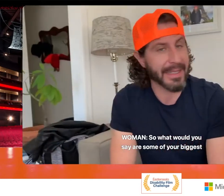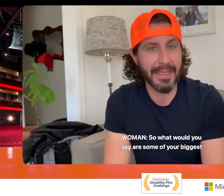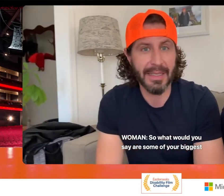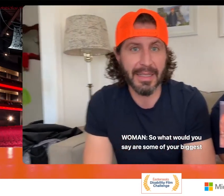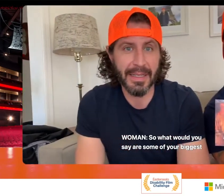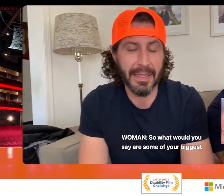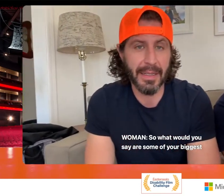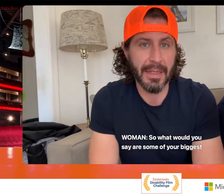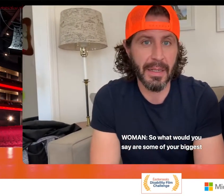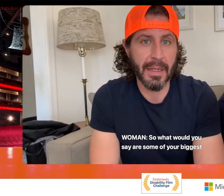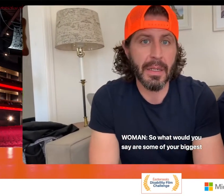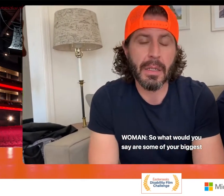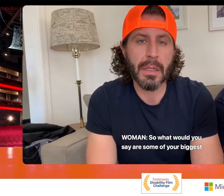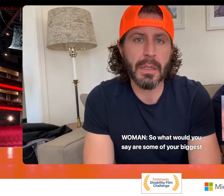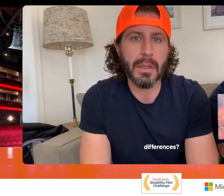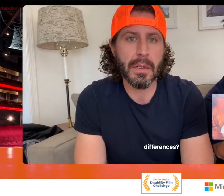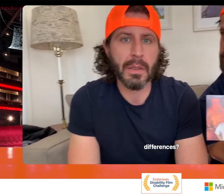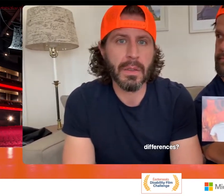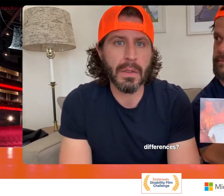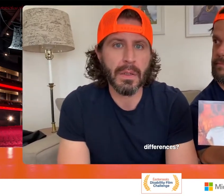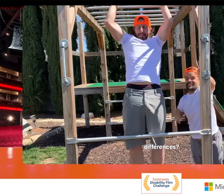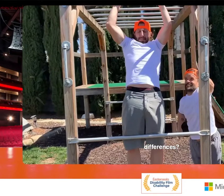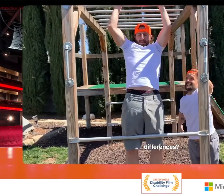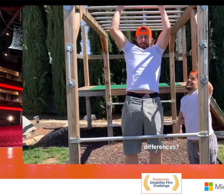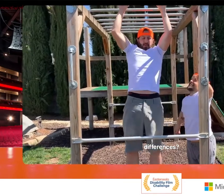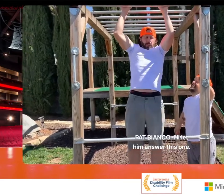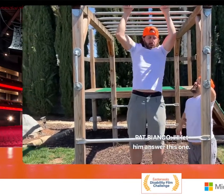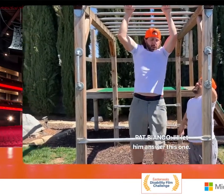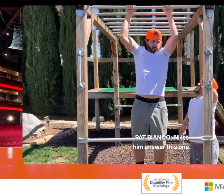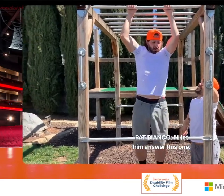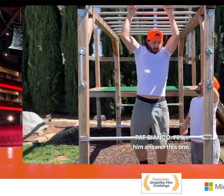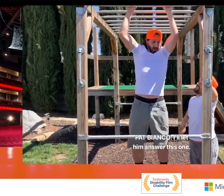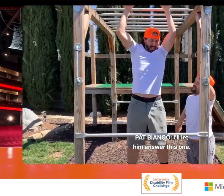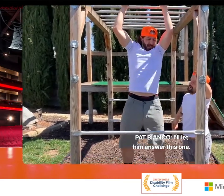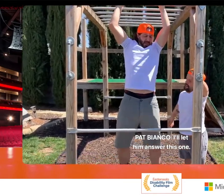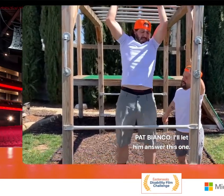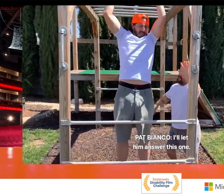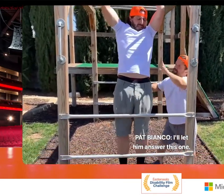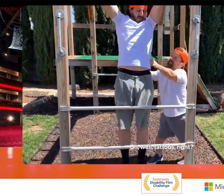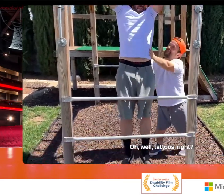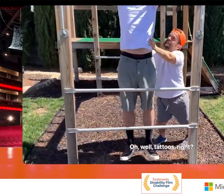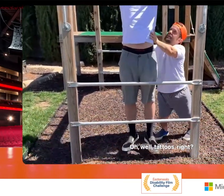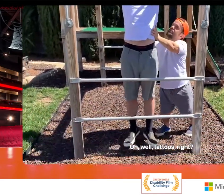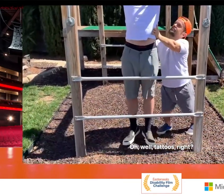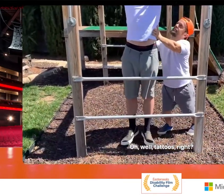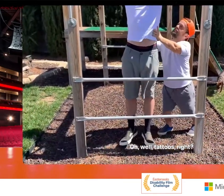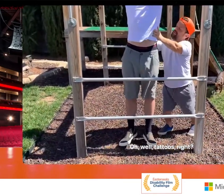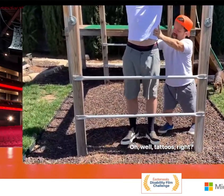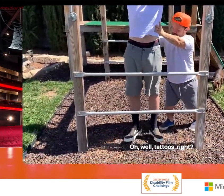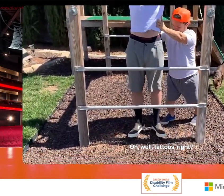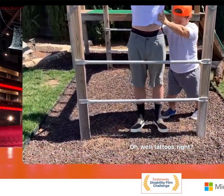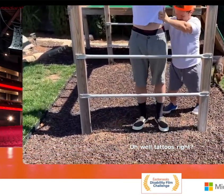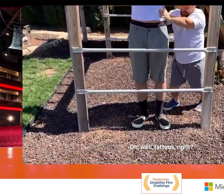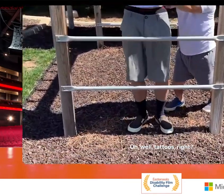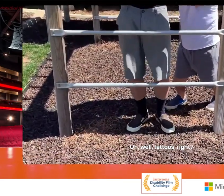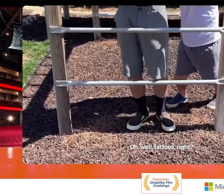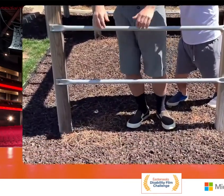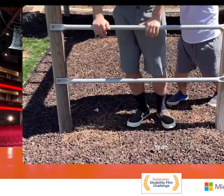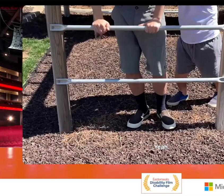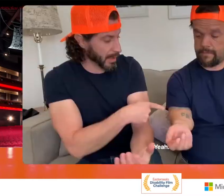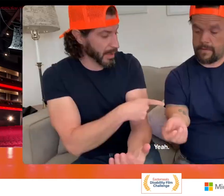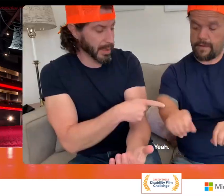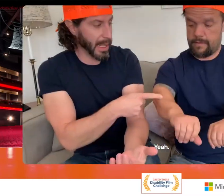would you say are some of your biggest differences? I'll let him answer this one. Oh, well, tattoos,